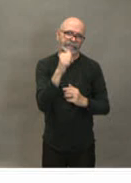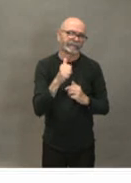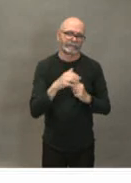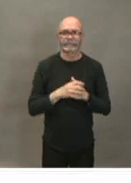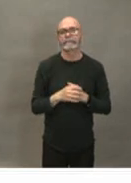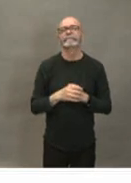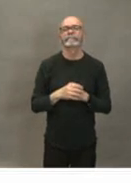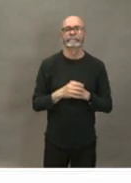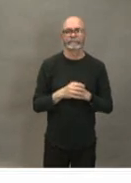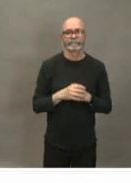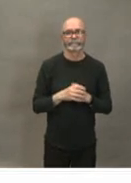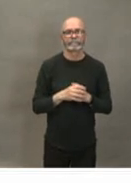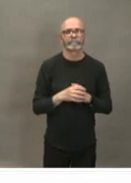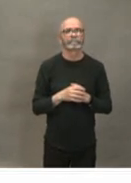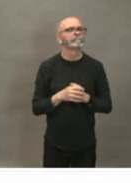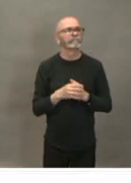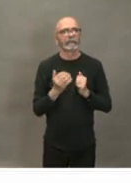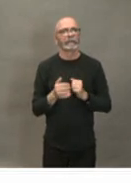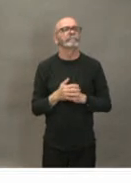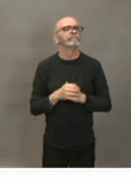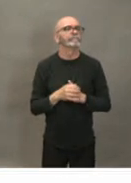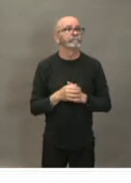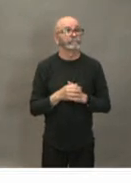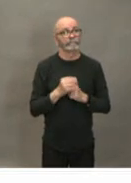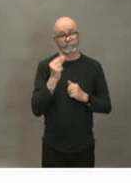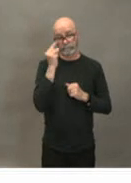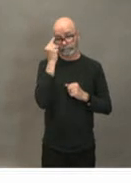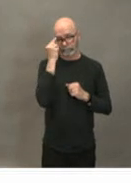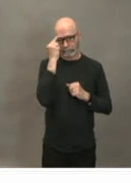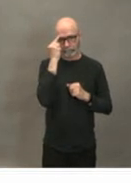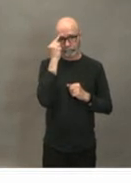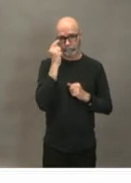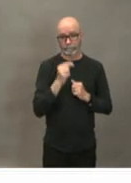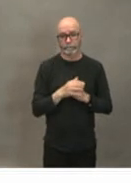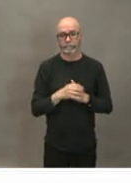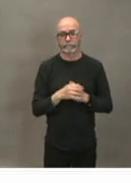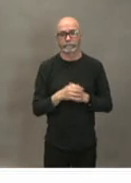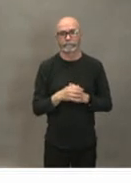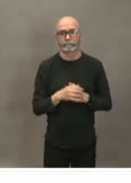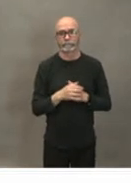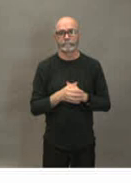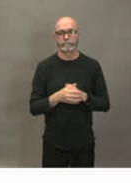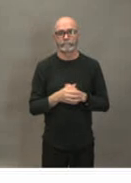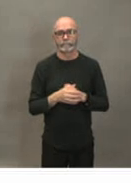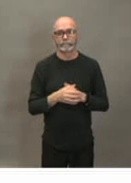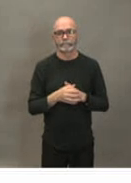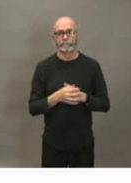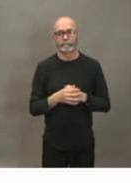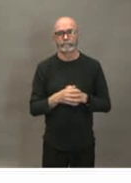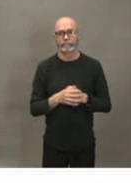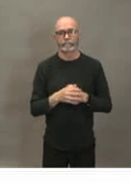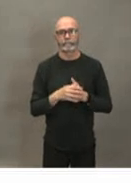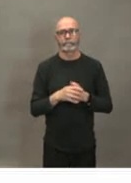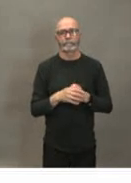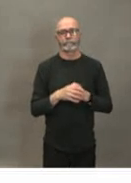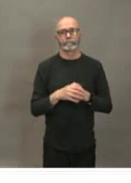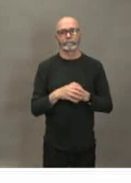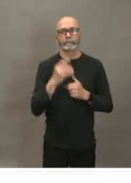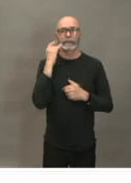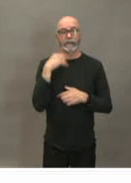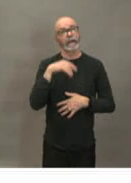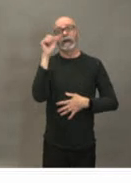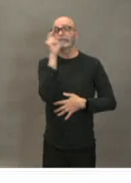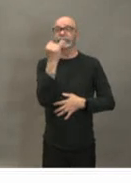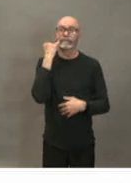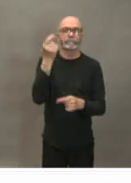gatherings in the event of an outbreak it's fair to say that a hockey game would count but have you guys actually defined what a mass gathering is would it include a restaurant